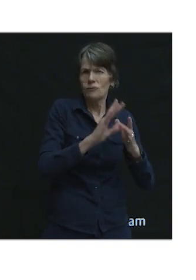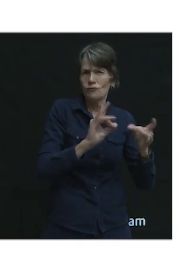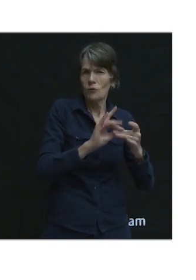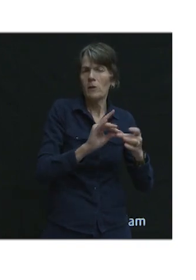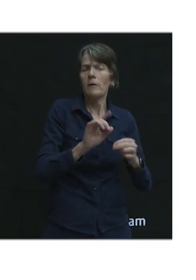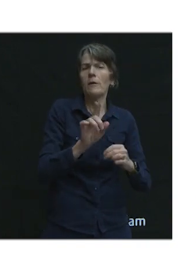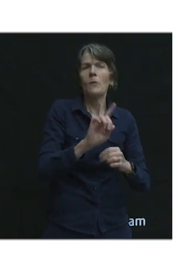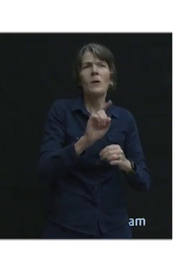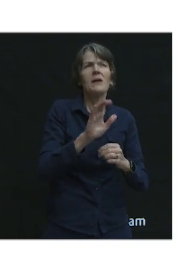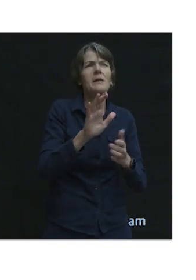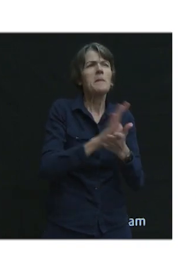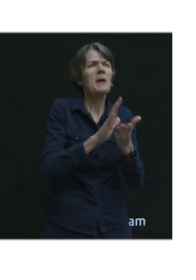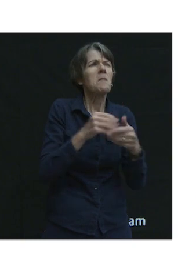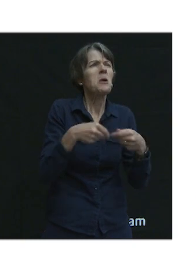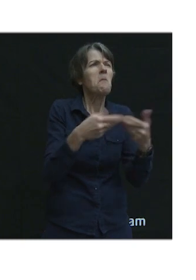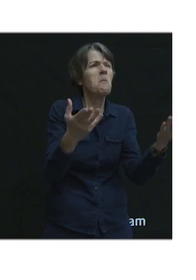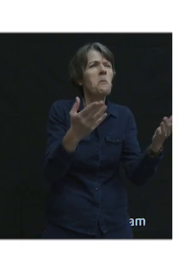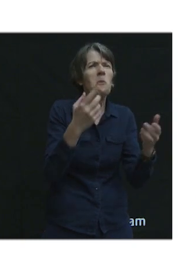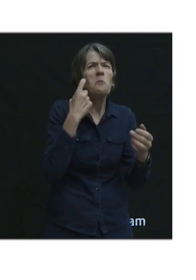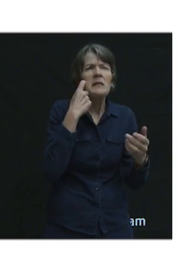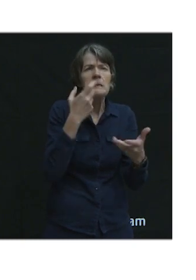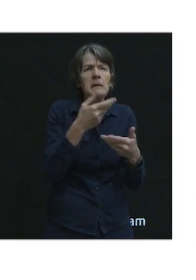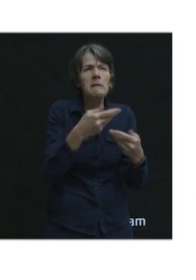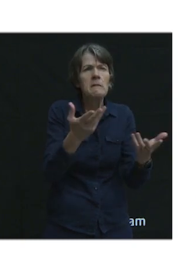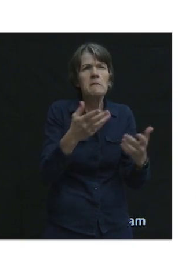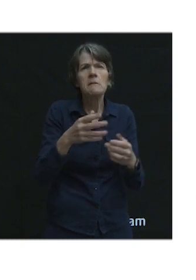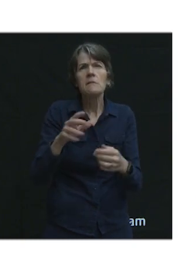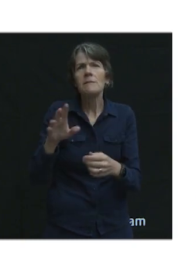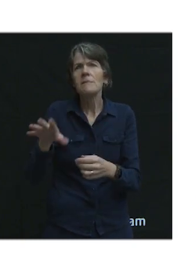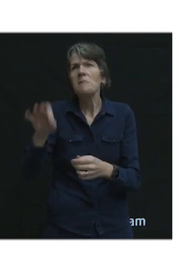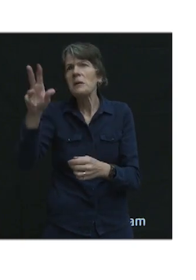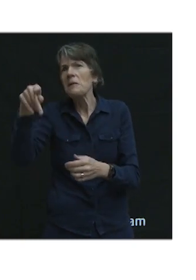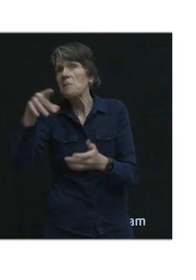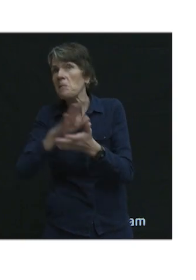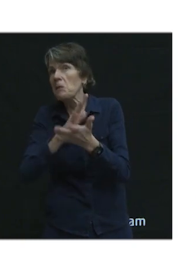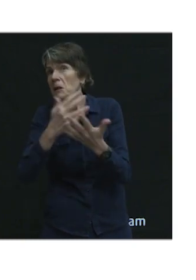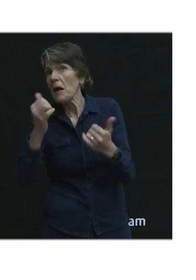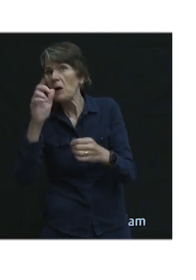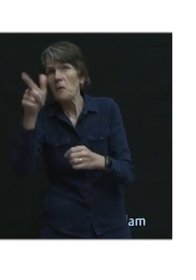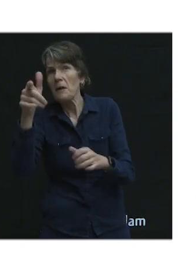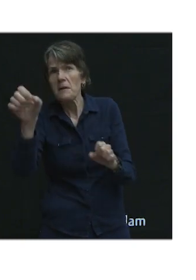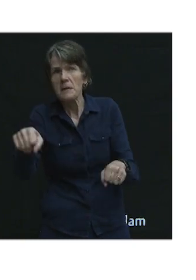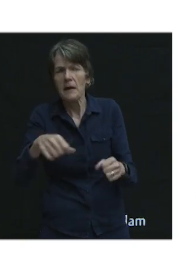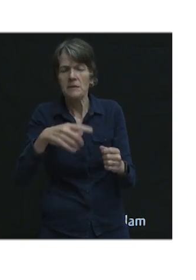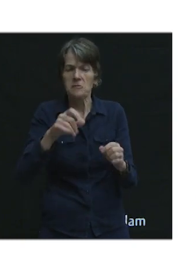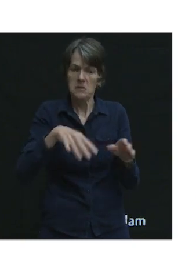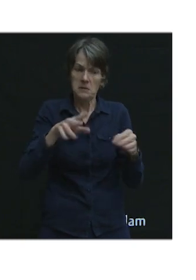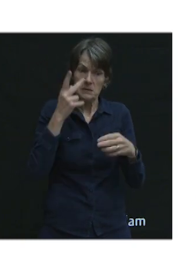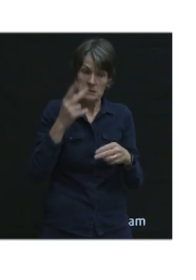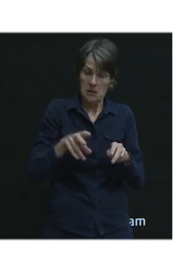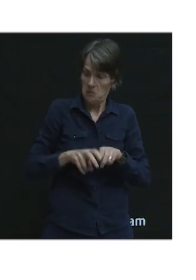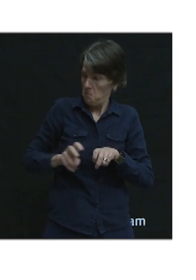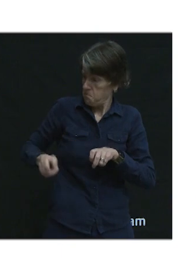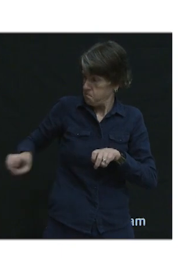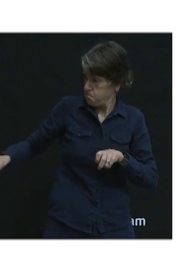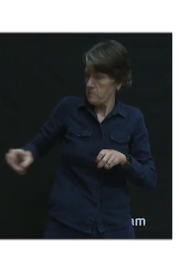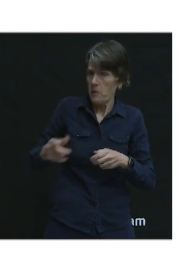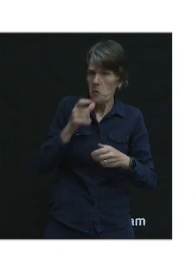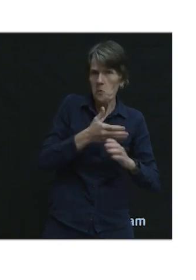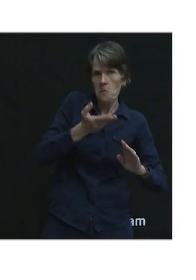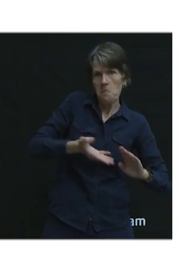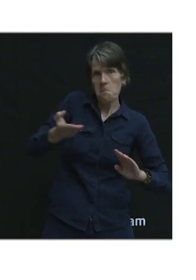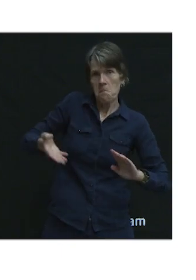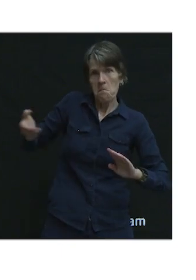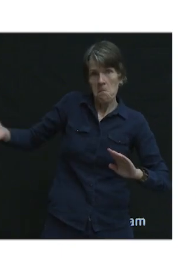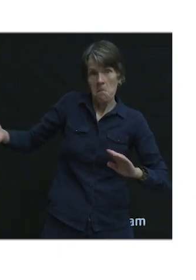on the handout sheet that was at the front and if you needed to grab one now or later. And so, yeah, we'll go with Megan, Gina,